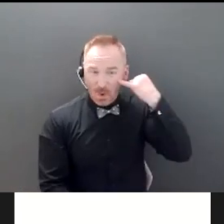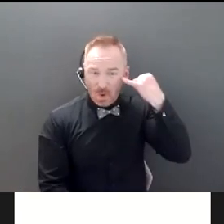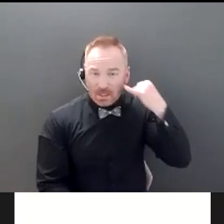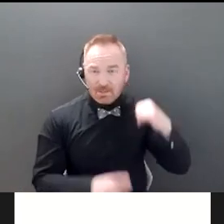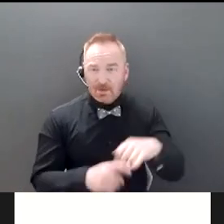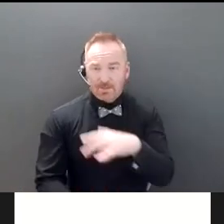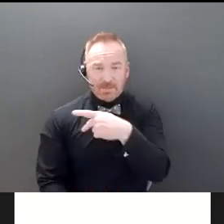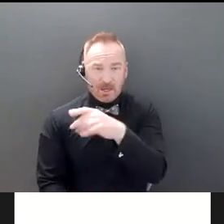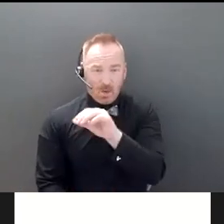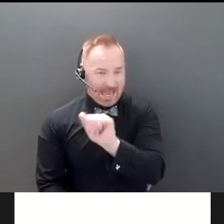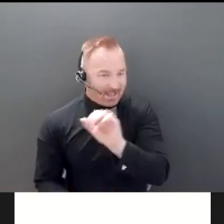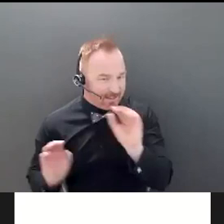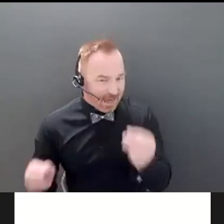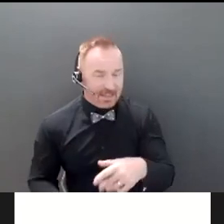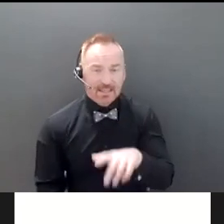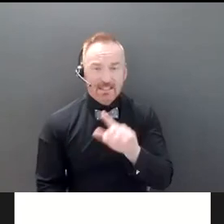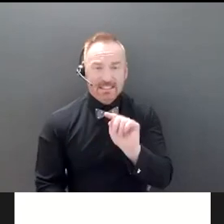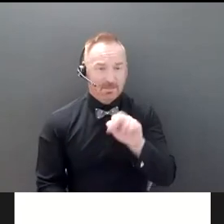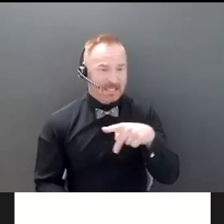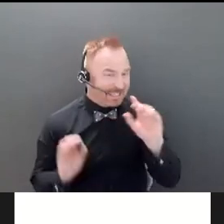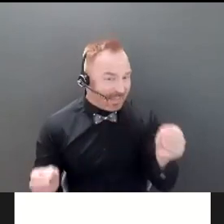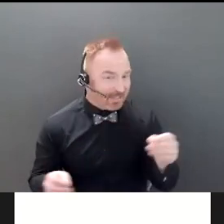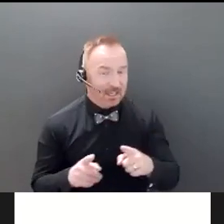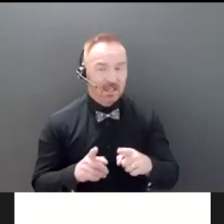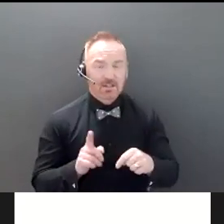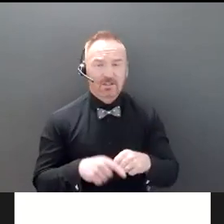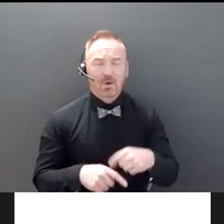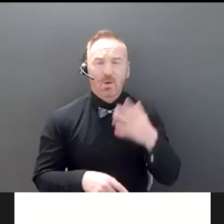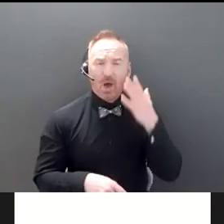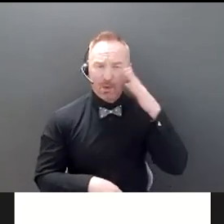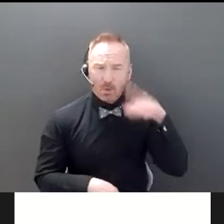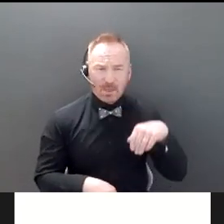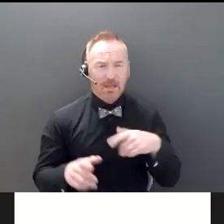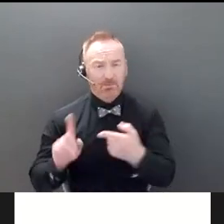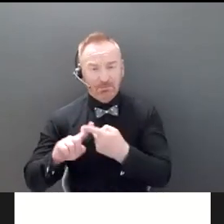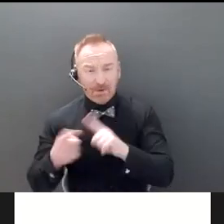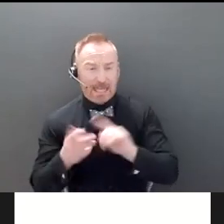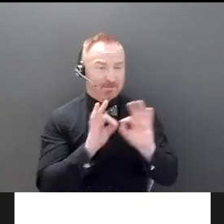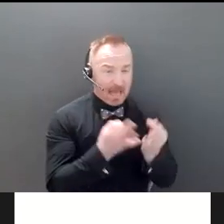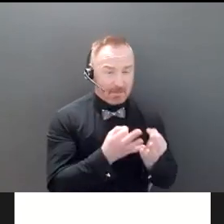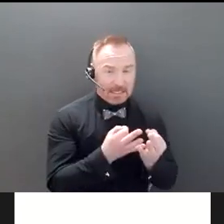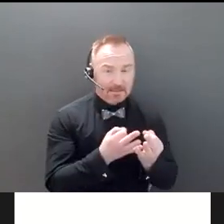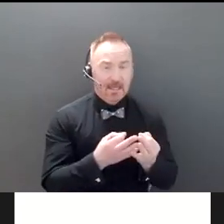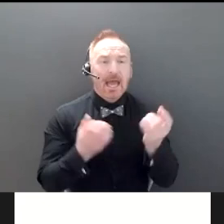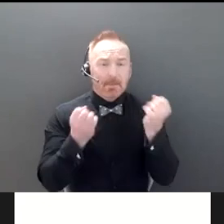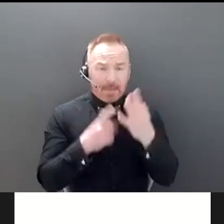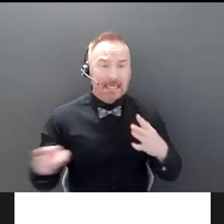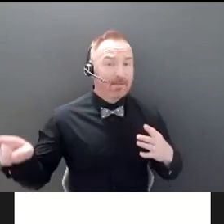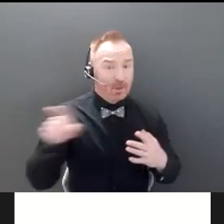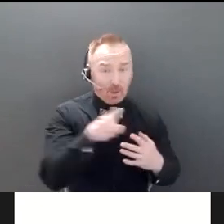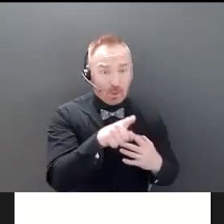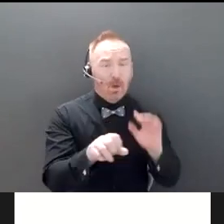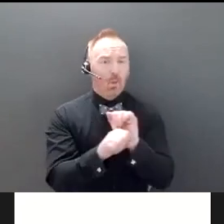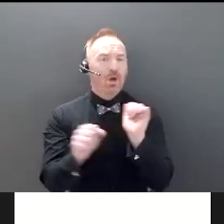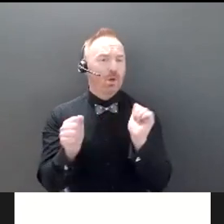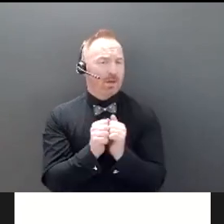there is no really sometimes friends and family in one's life. And I know many of our stakeholders on today work with very many vulnerable seniors who there may